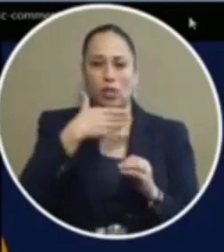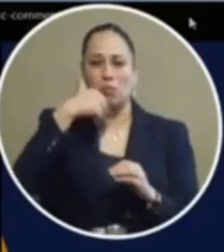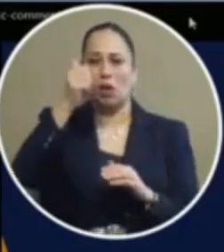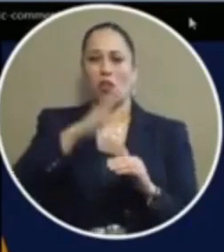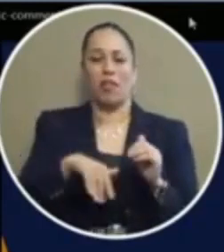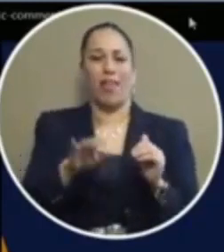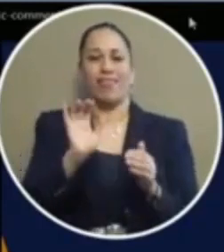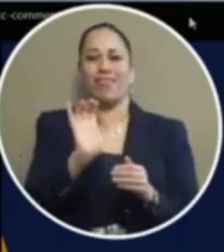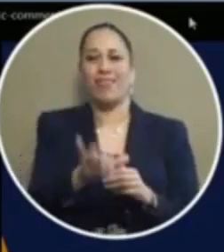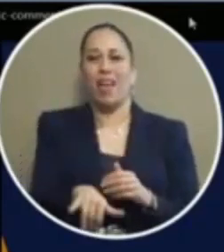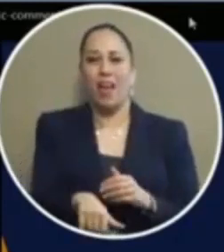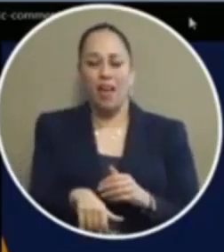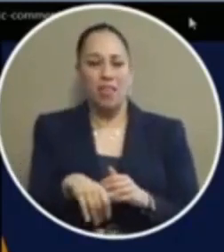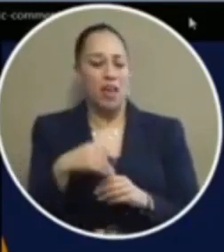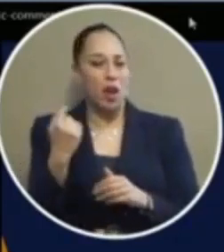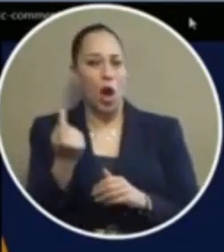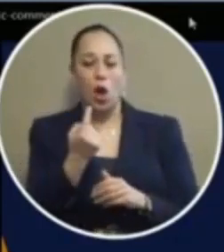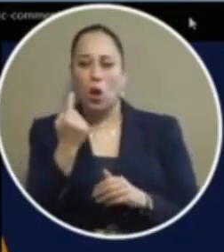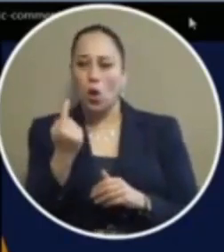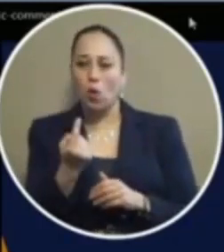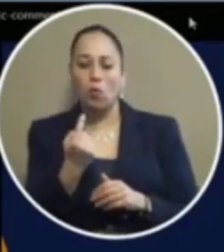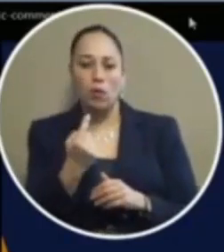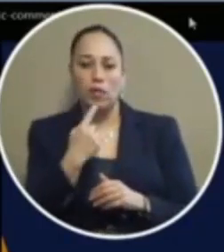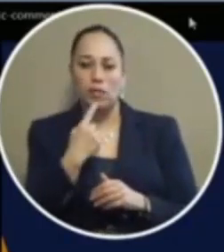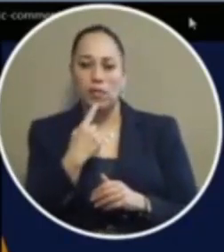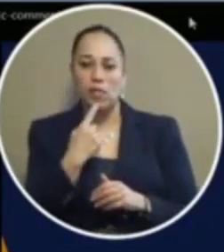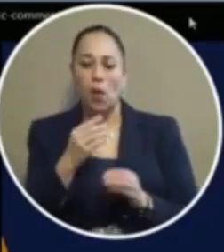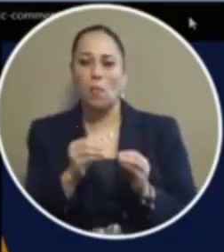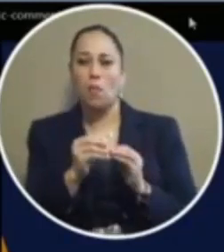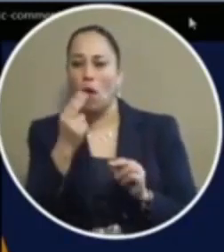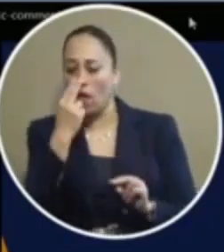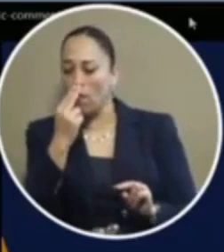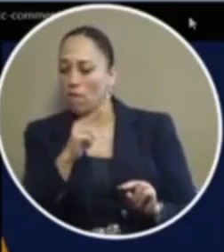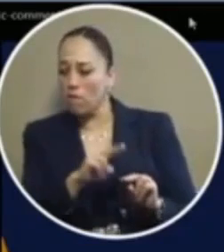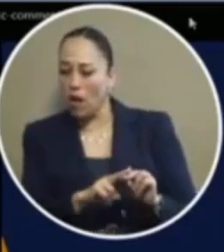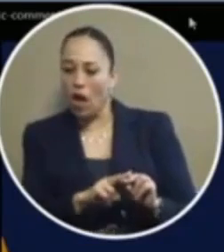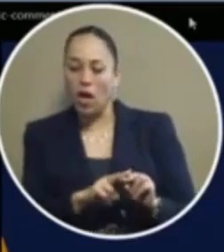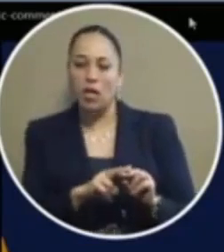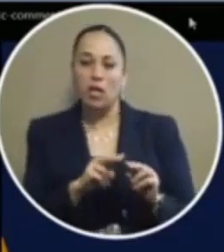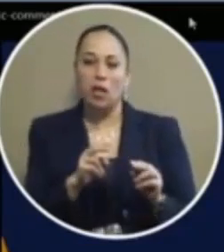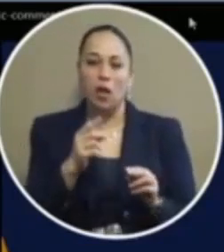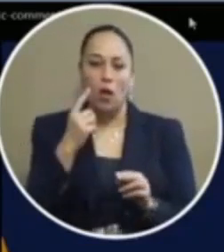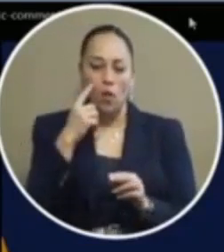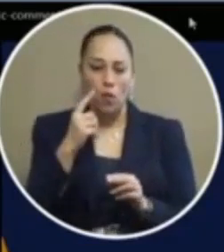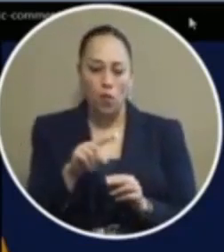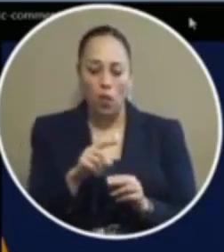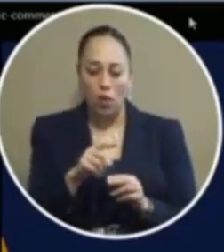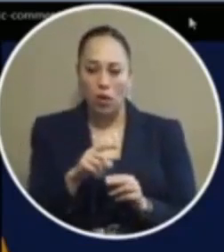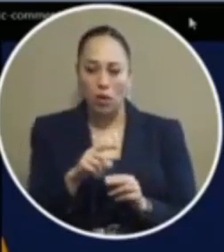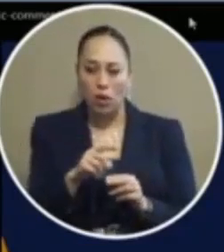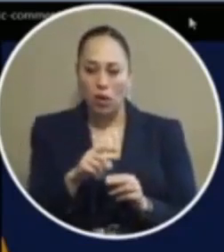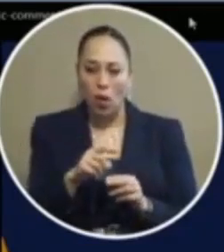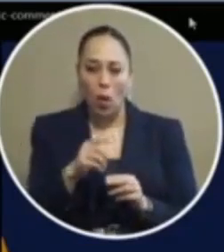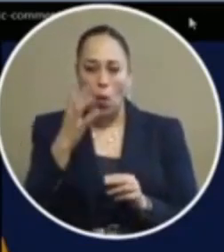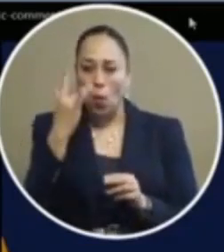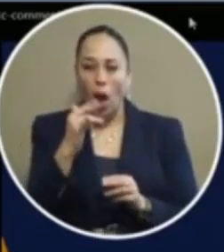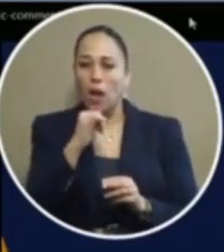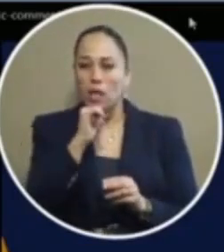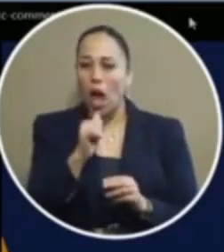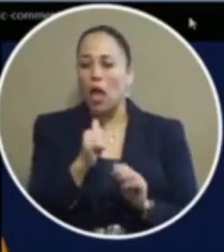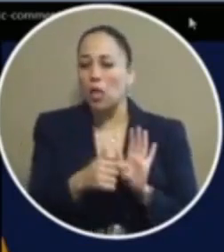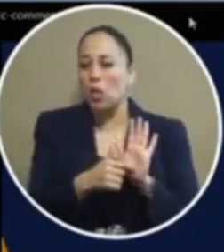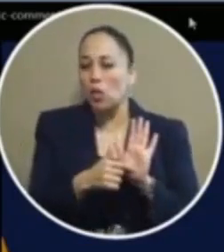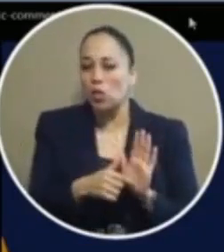than that they've always been on the forefront of doing so many good things for their citizens why not show